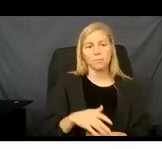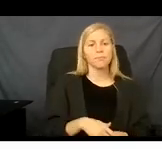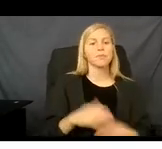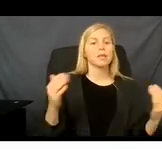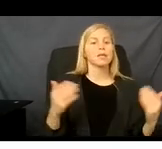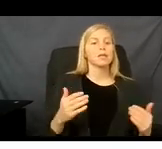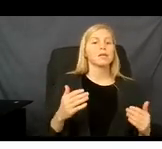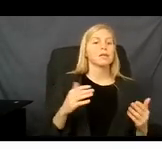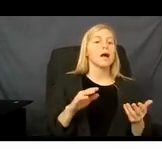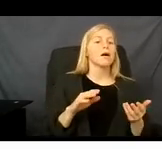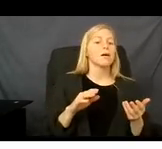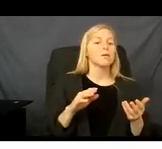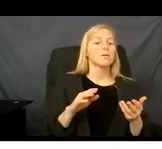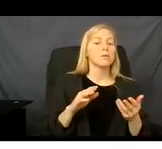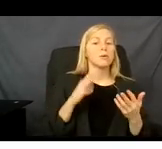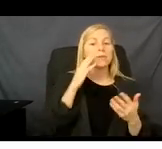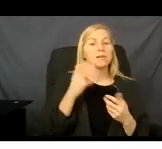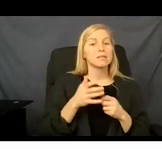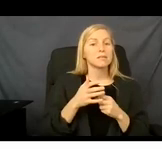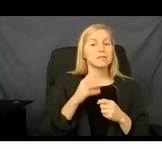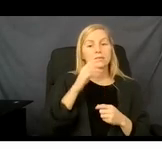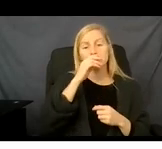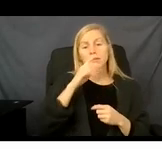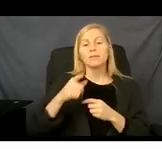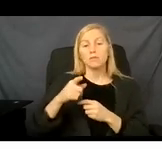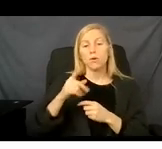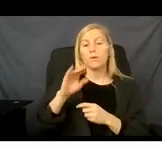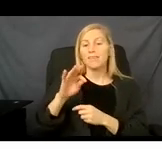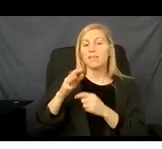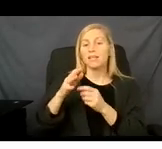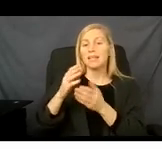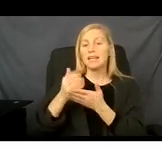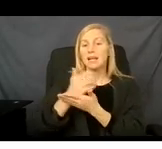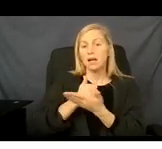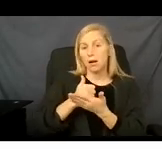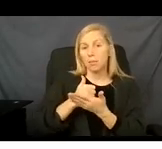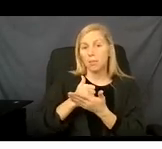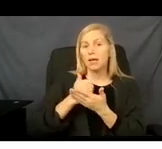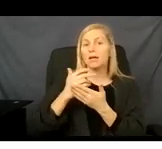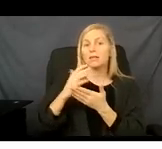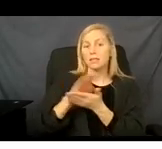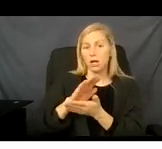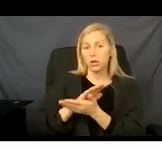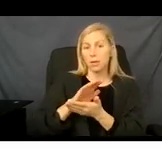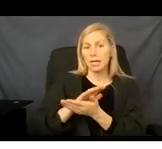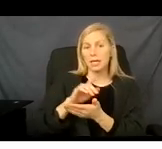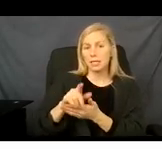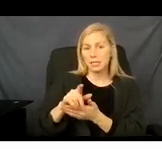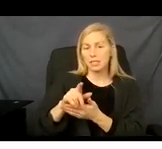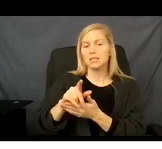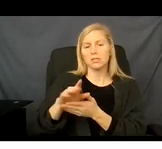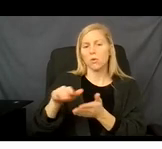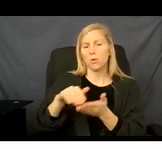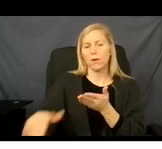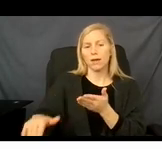request for document submission, if it has to do with income, is being waived. So, if you complete your application